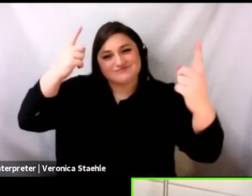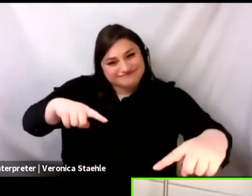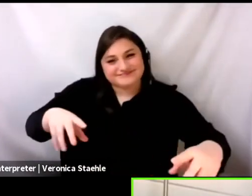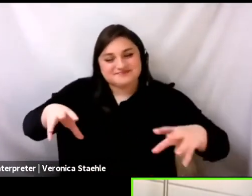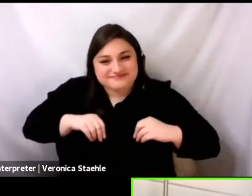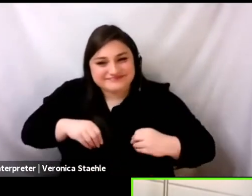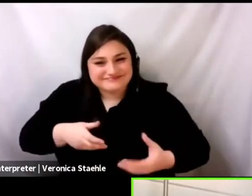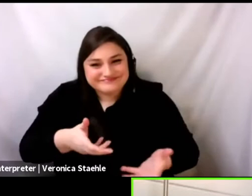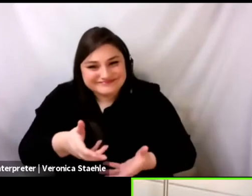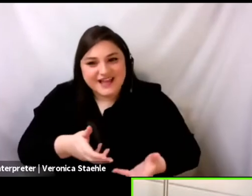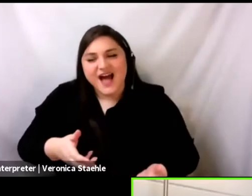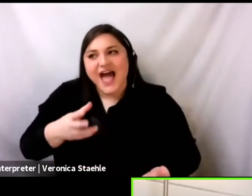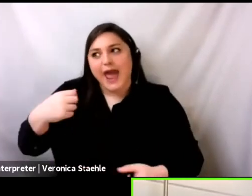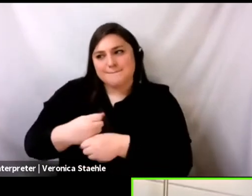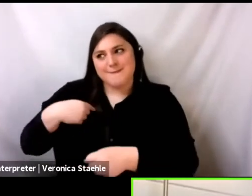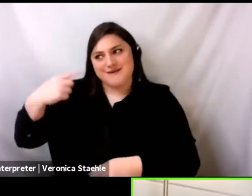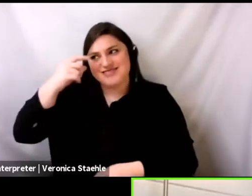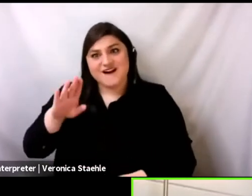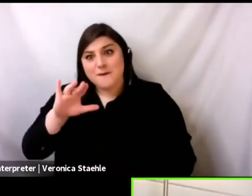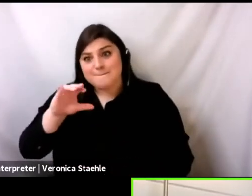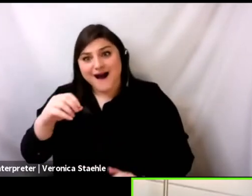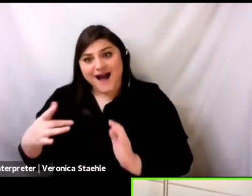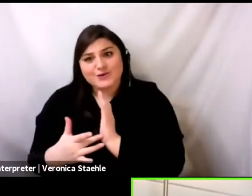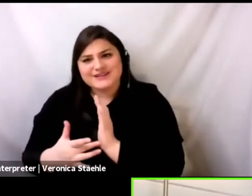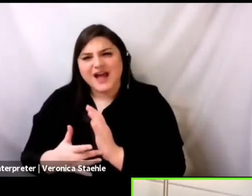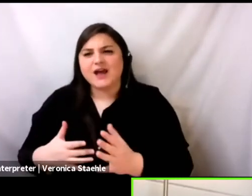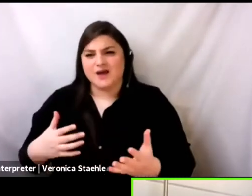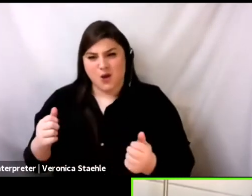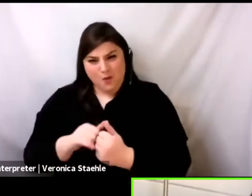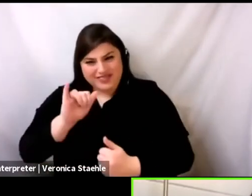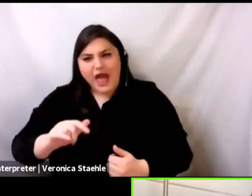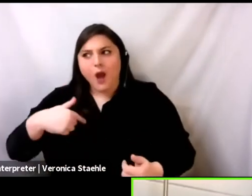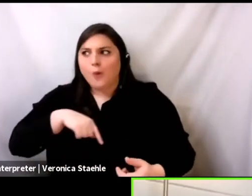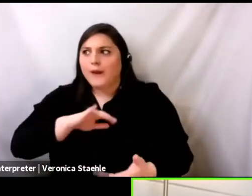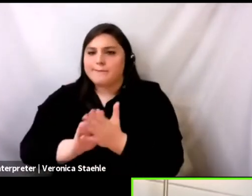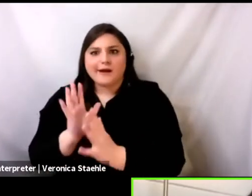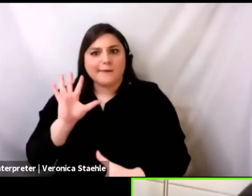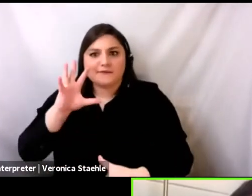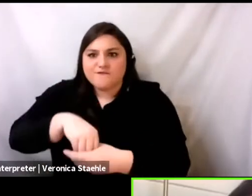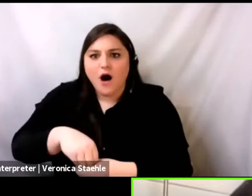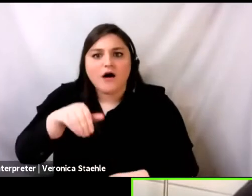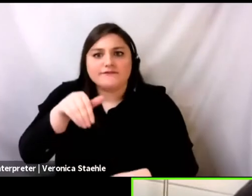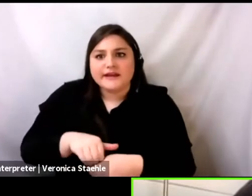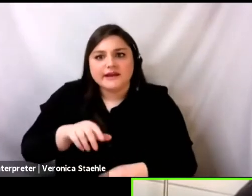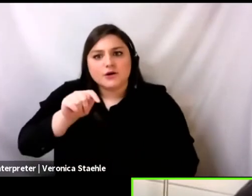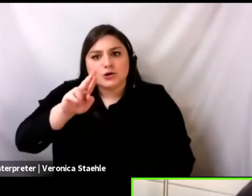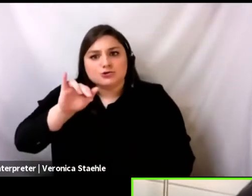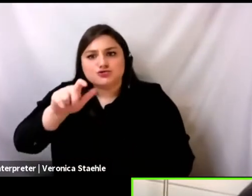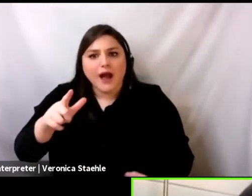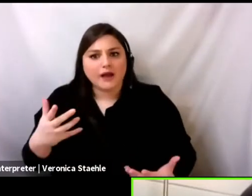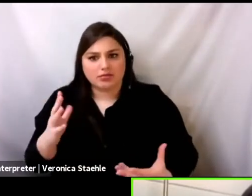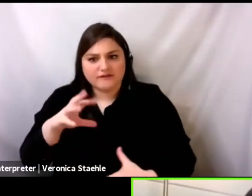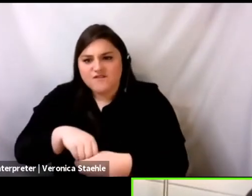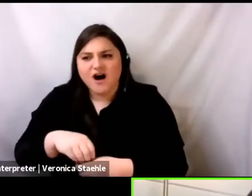and what is asked of us, when we become subjects of a trial, because it's very different from being a patient.